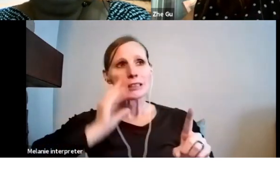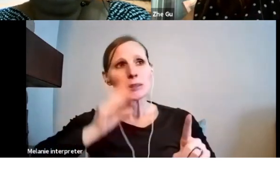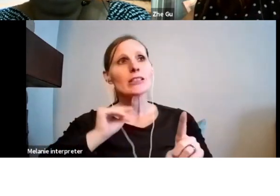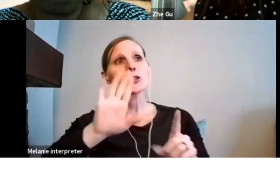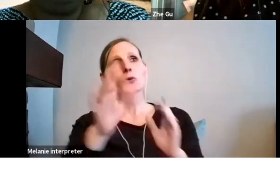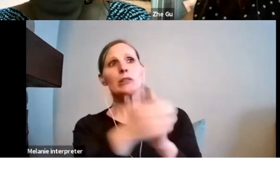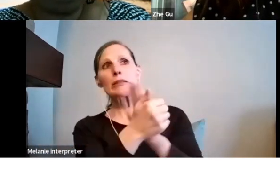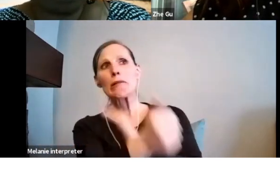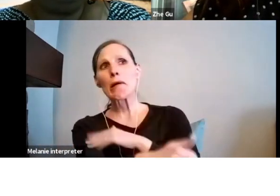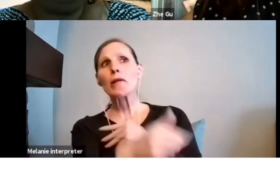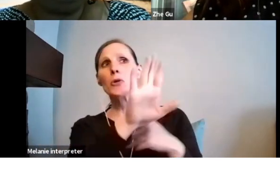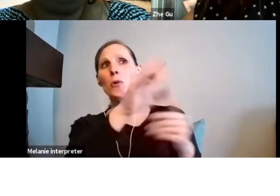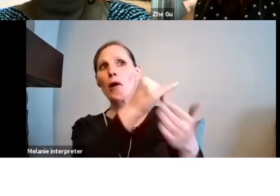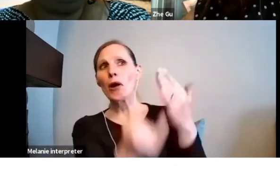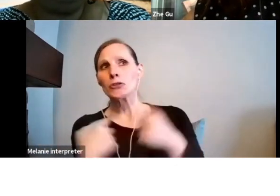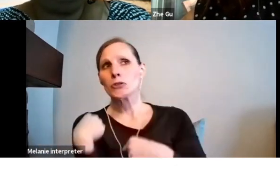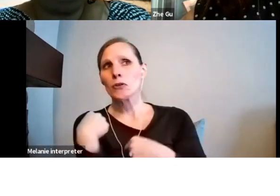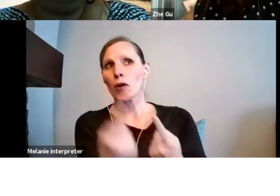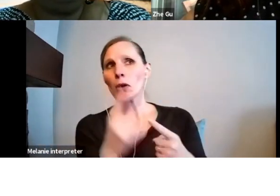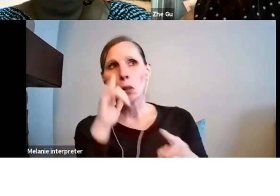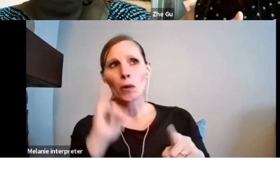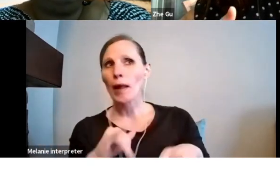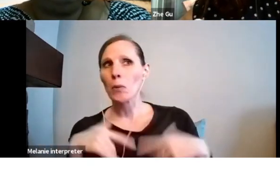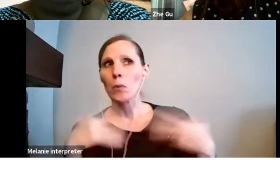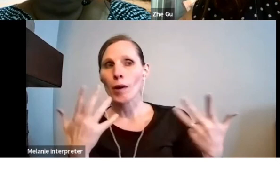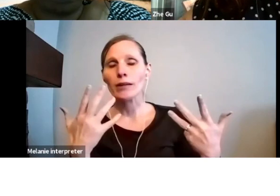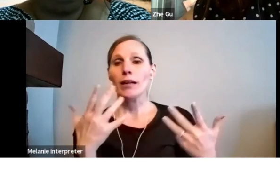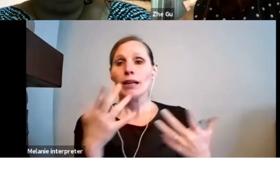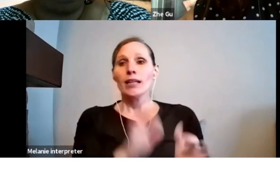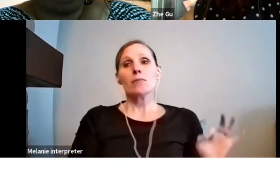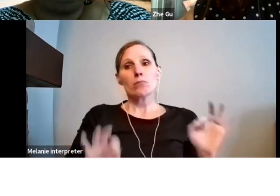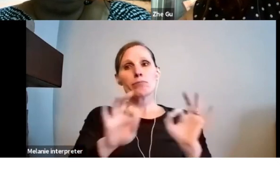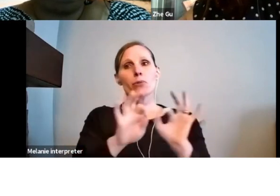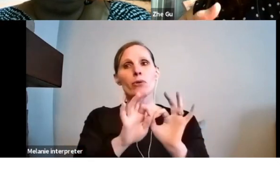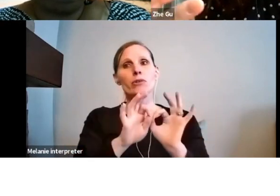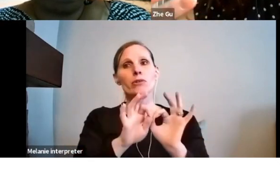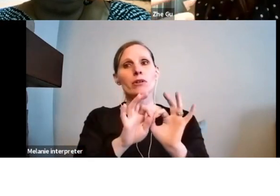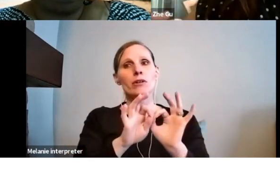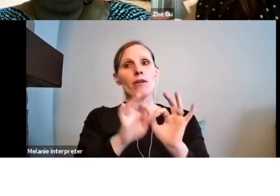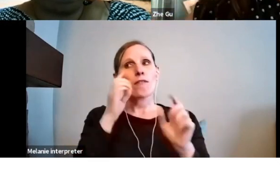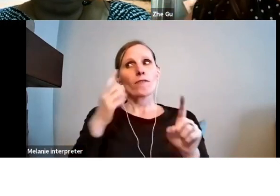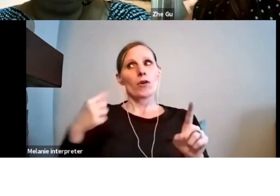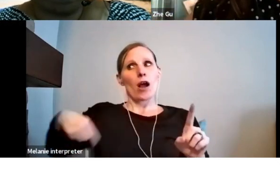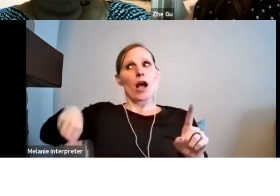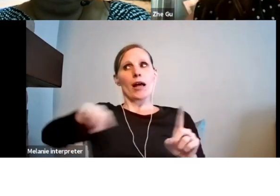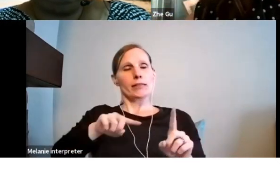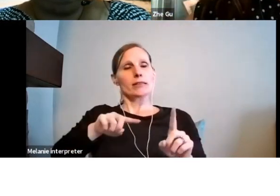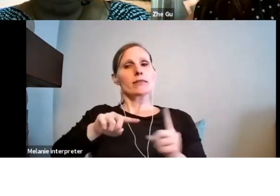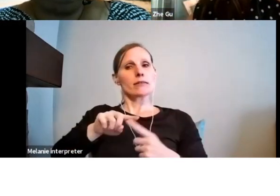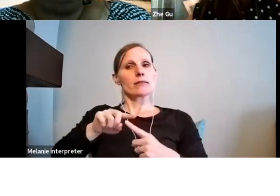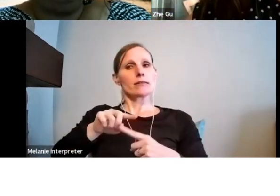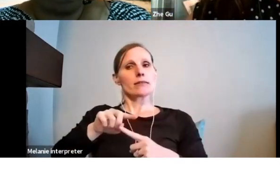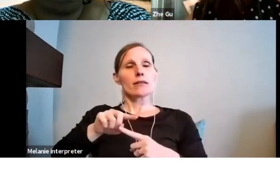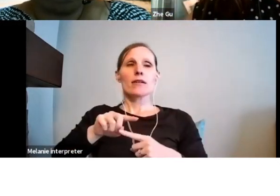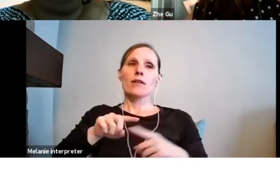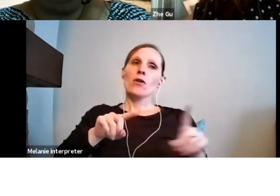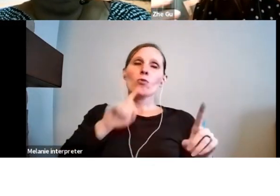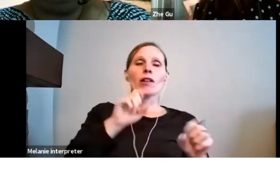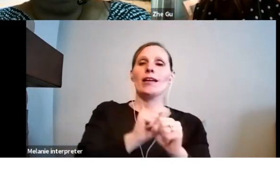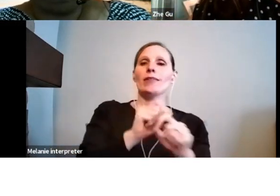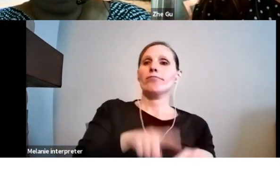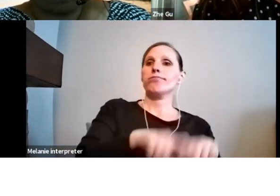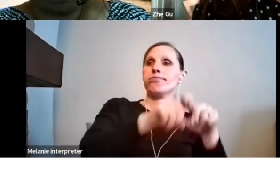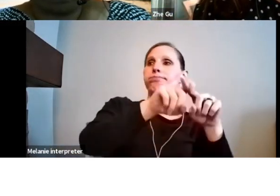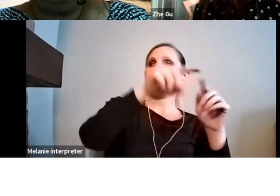It's information that we think is helpful to, before they get into the details of your project description